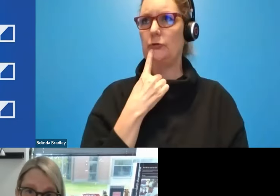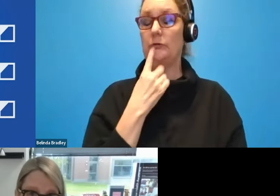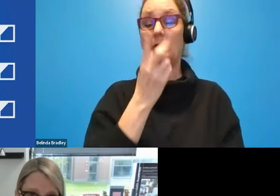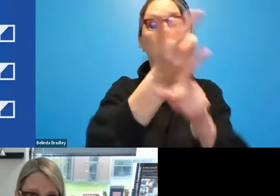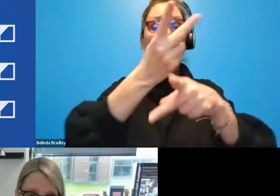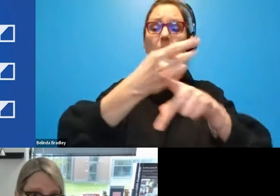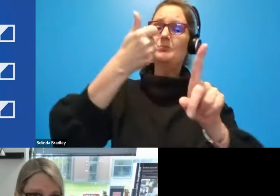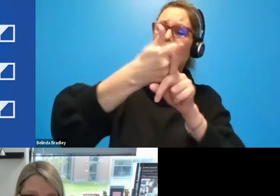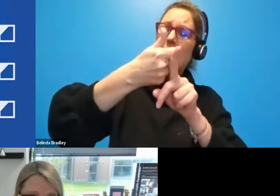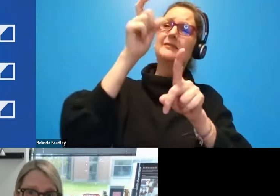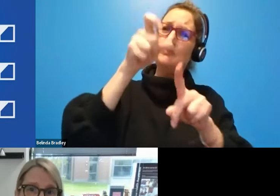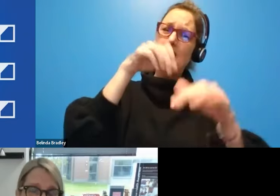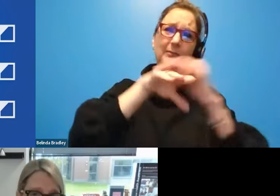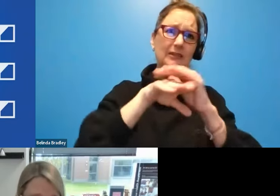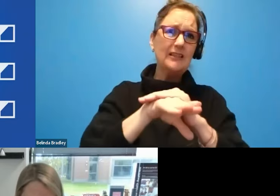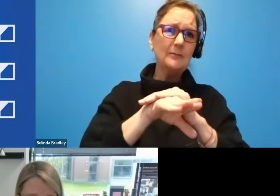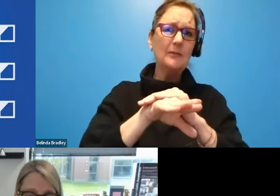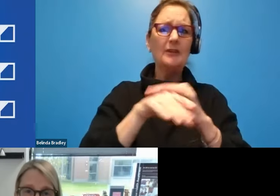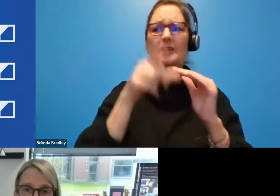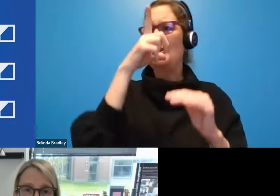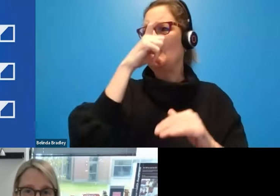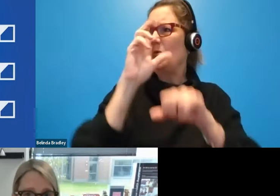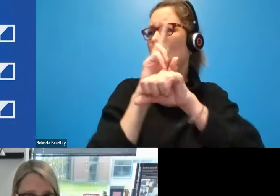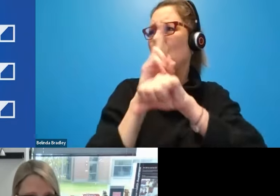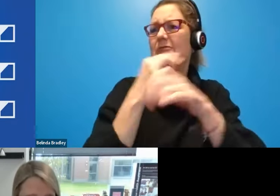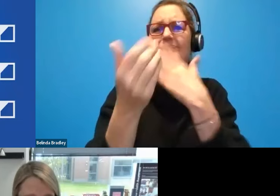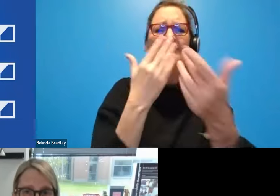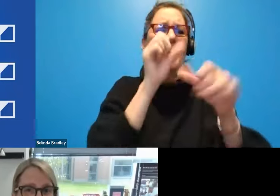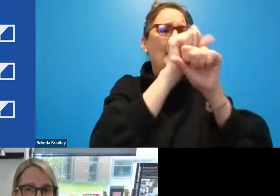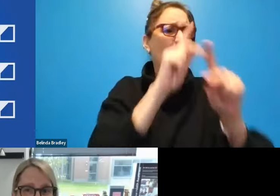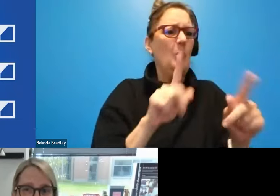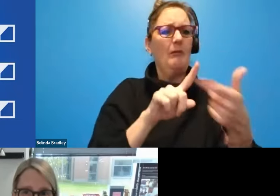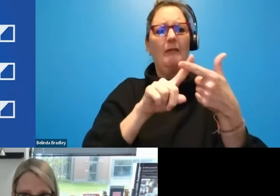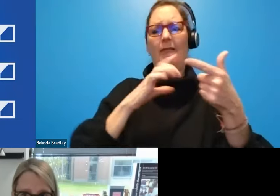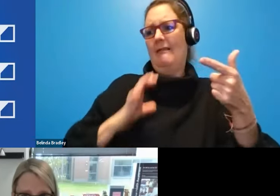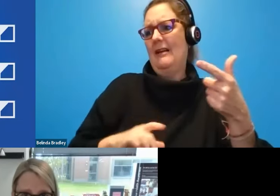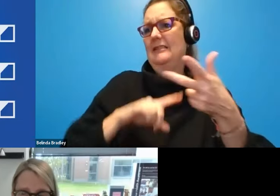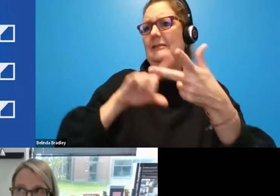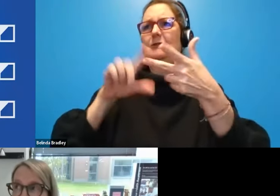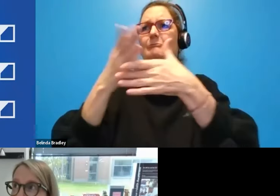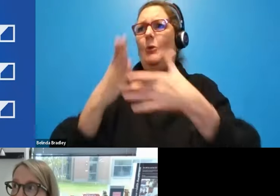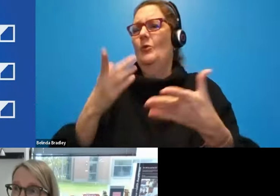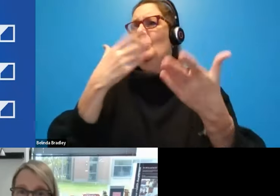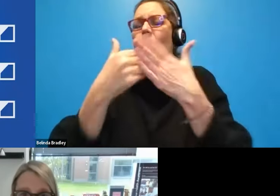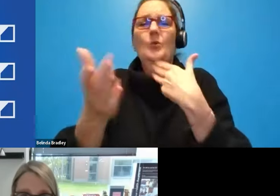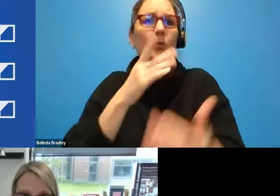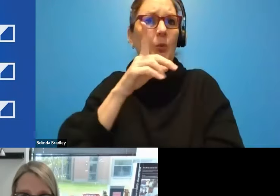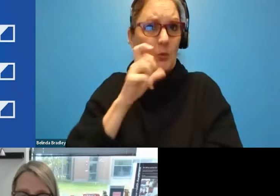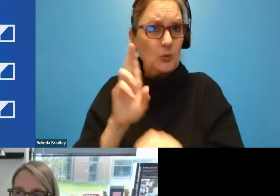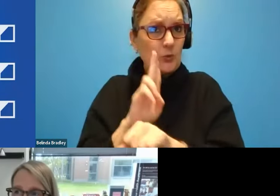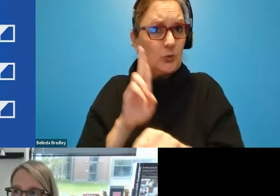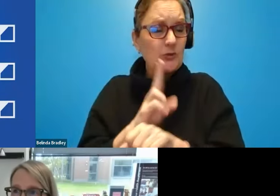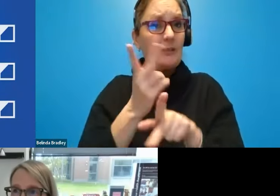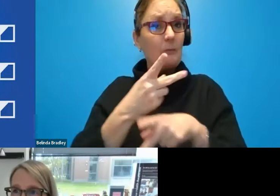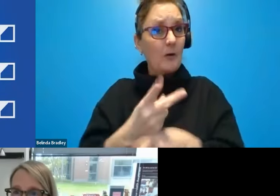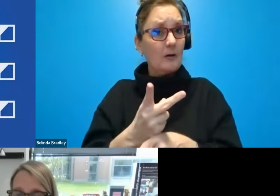whoever's consuming them, our employees, our customers, and both are equally important to us. So, yeah, we really do mean